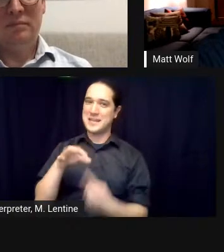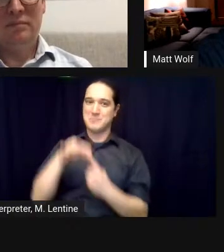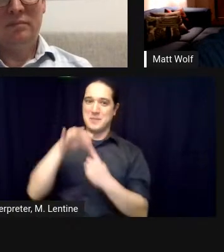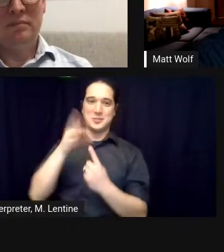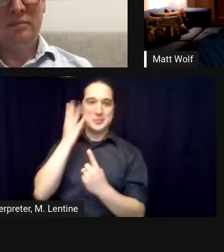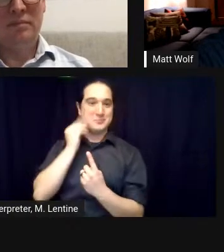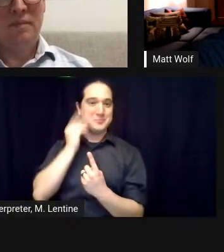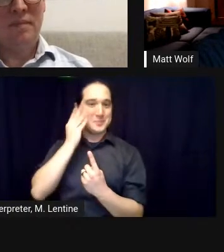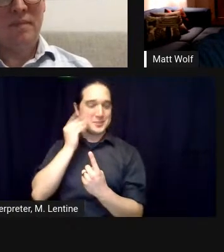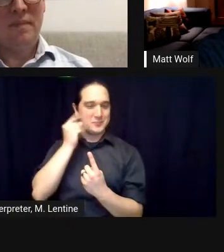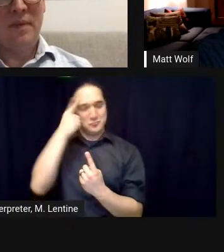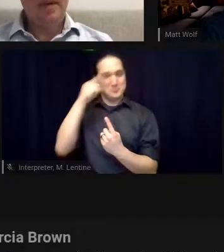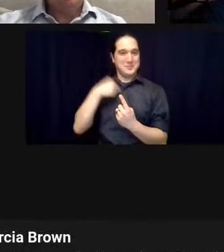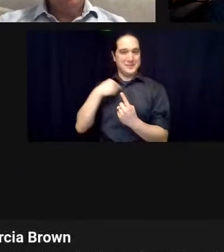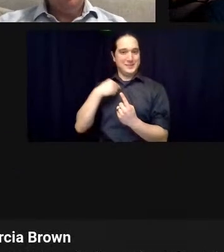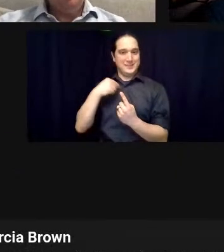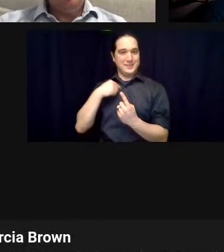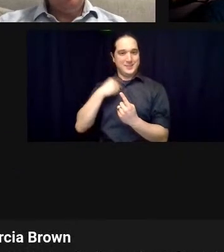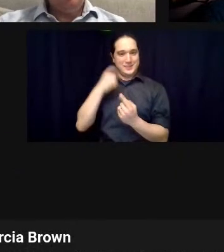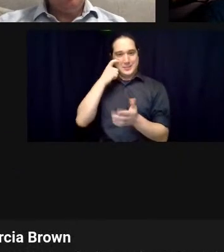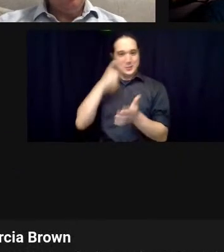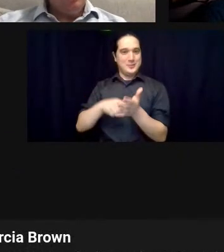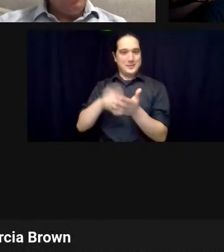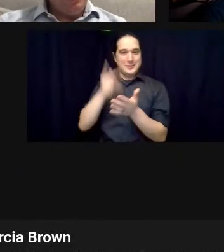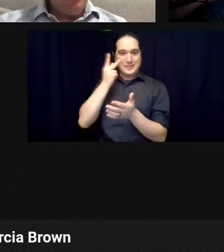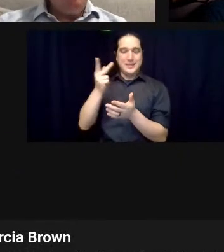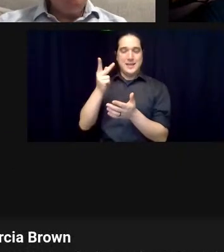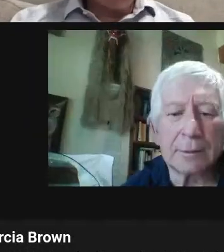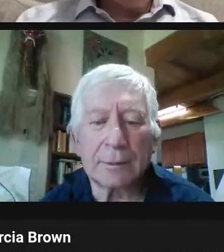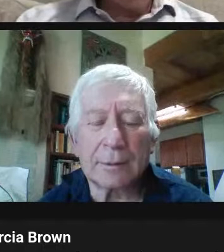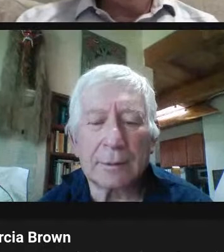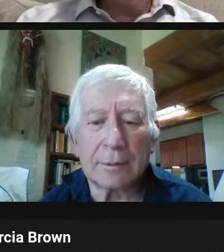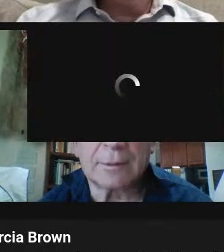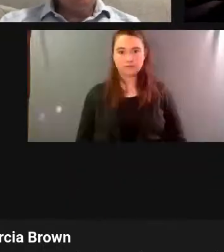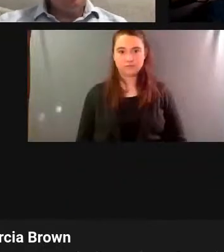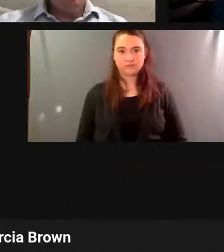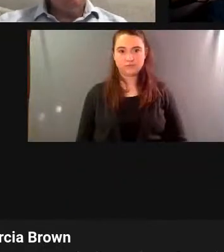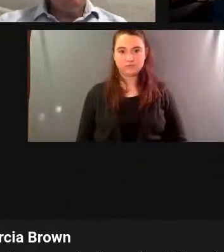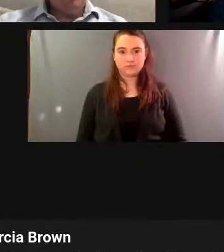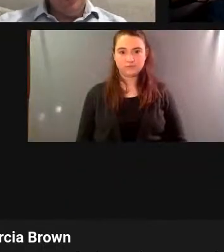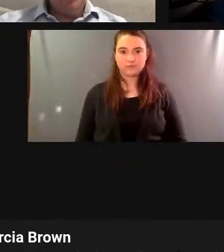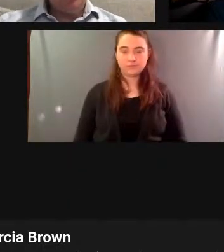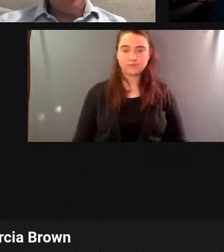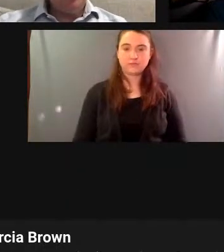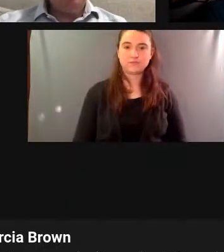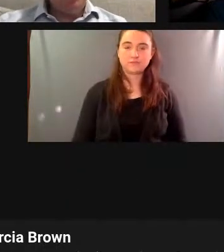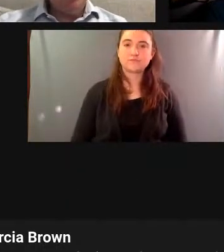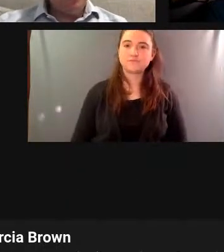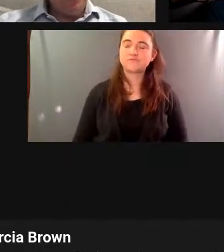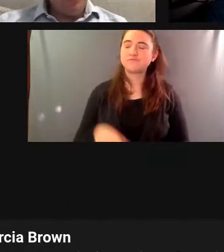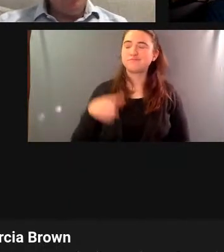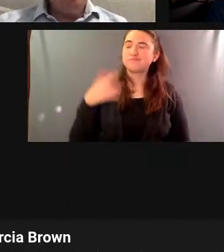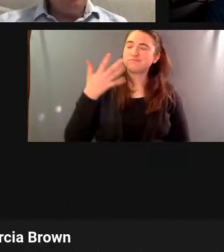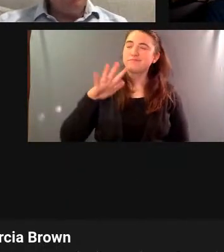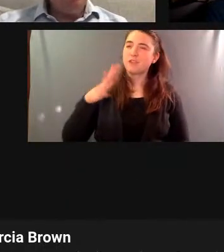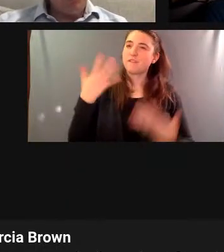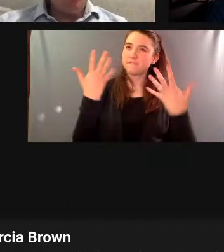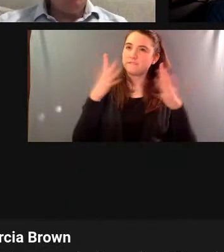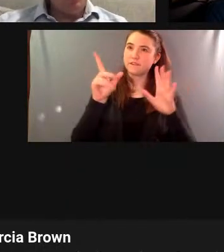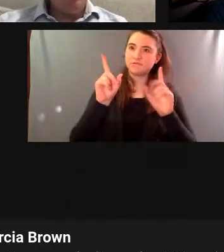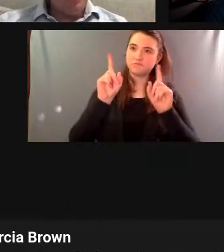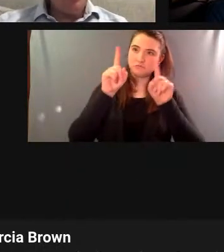um you sort of answered this but uh